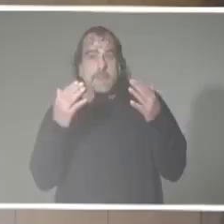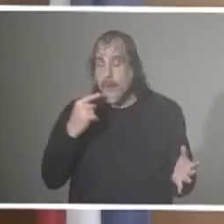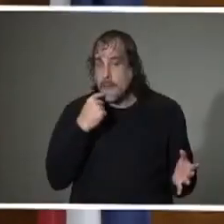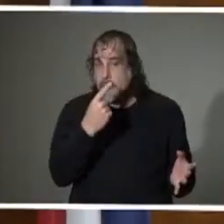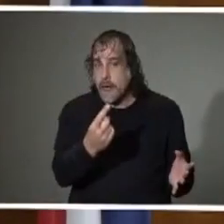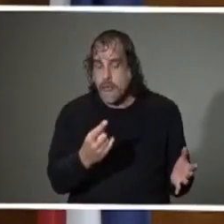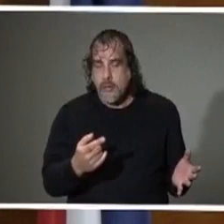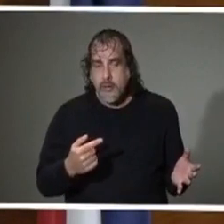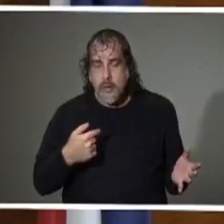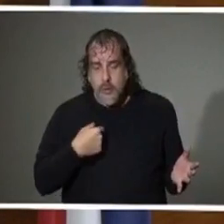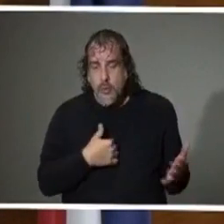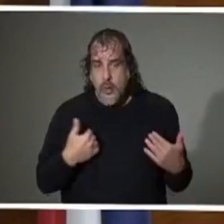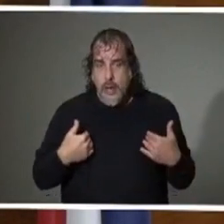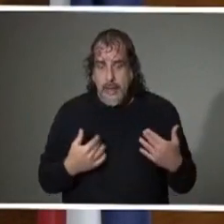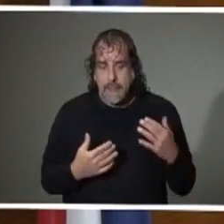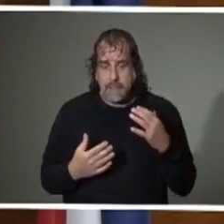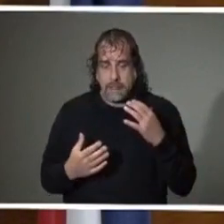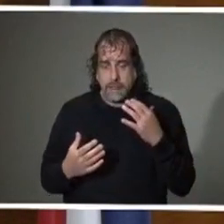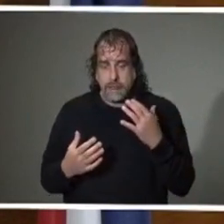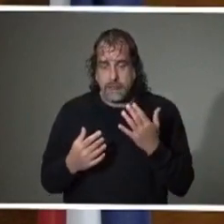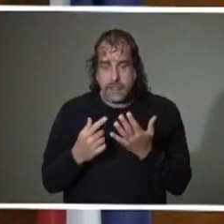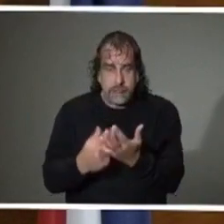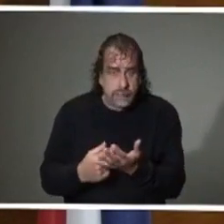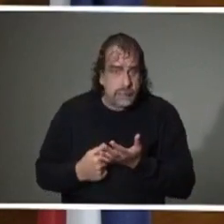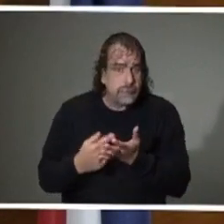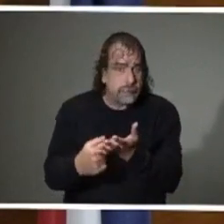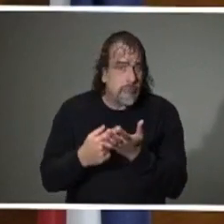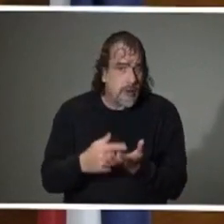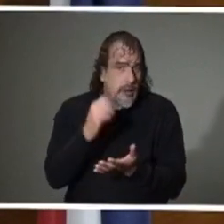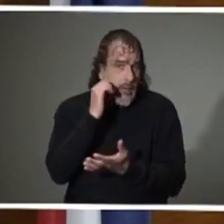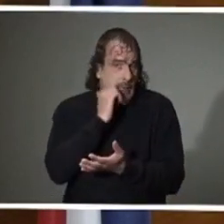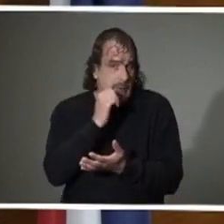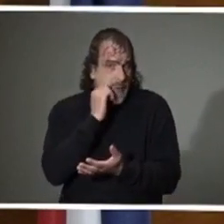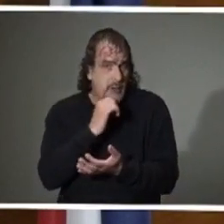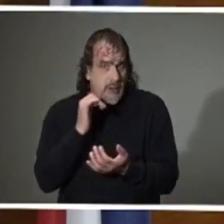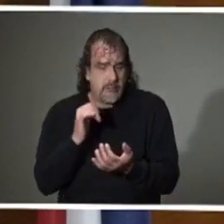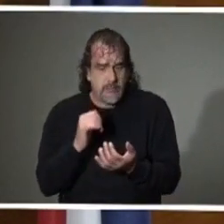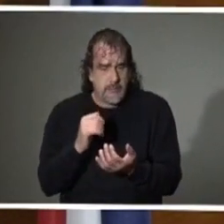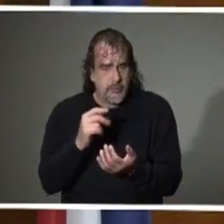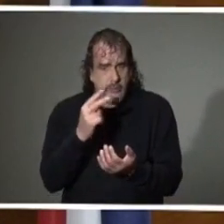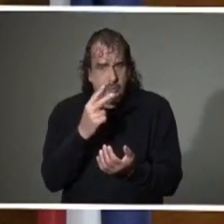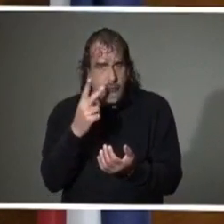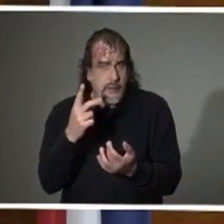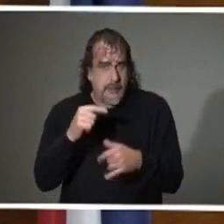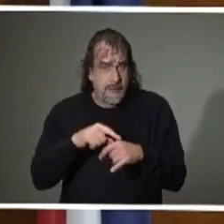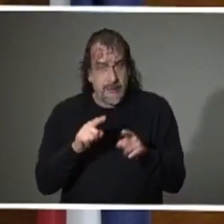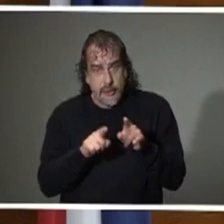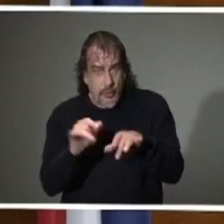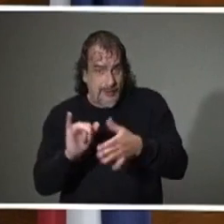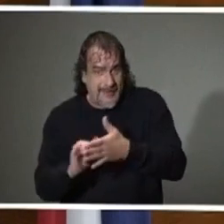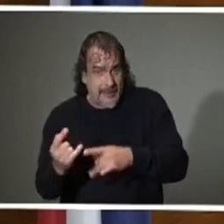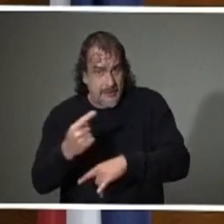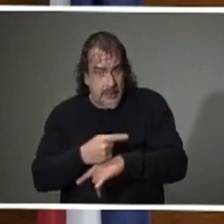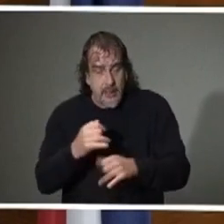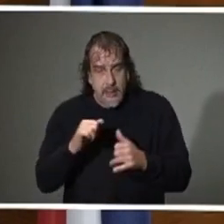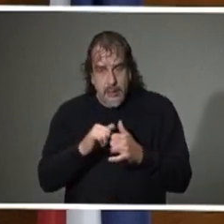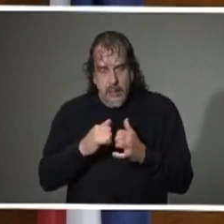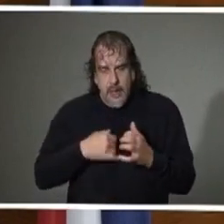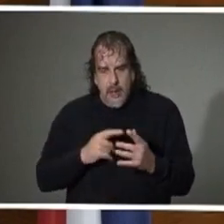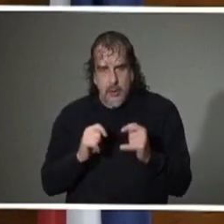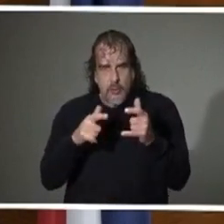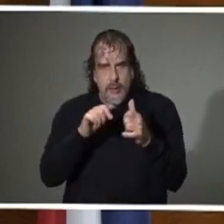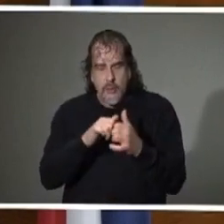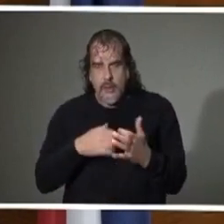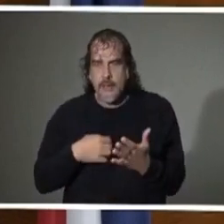We are having conversations every single day and two and three Many days about how quickly we can get our